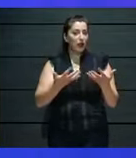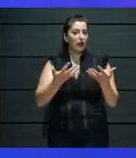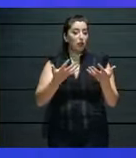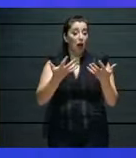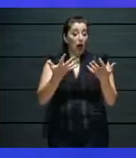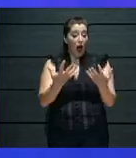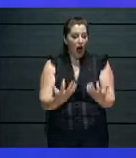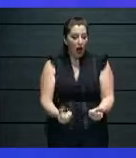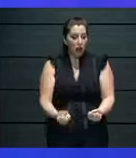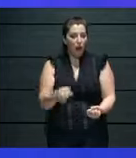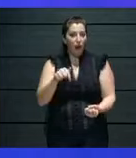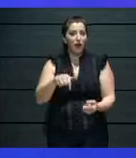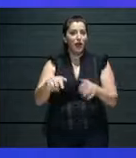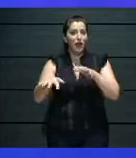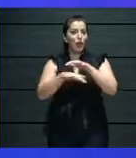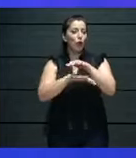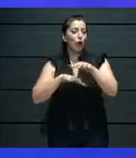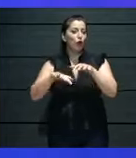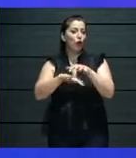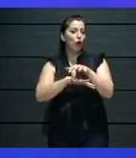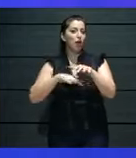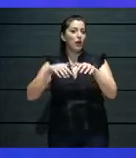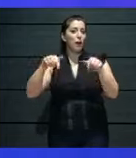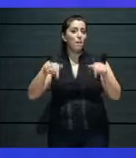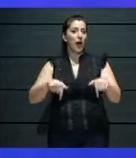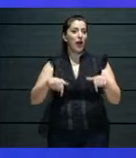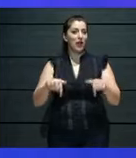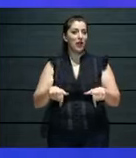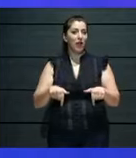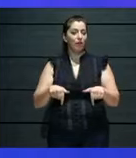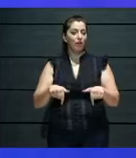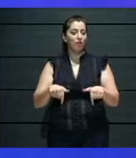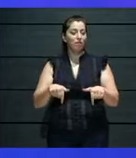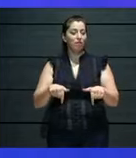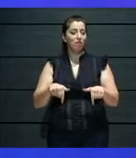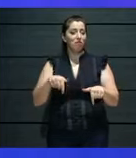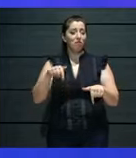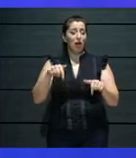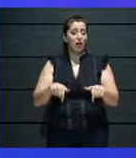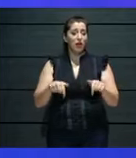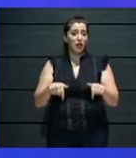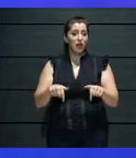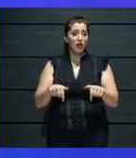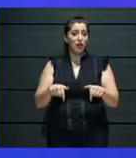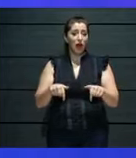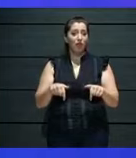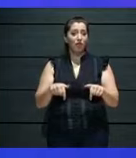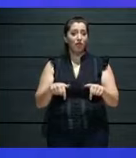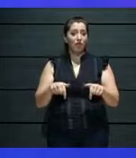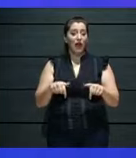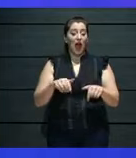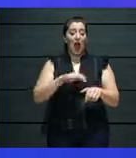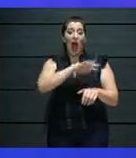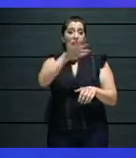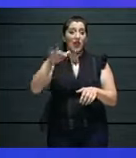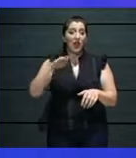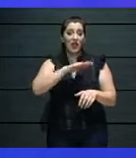going through, because we're still endangered species in relation to what's happening around us.